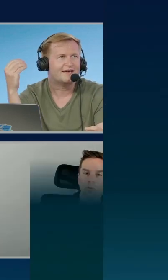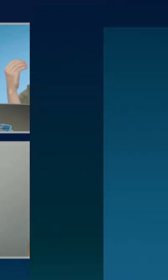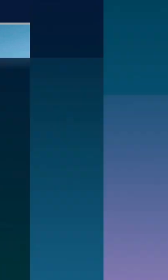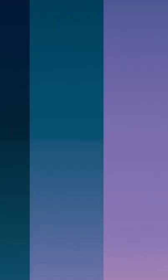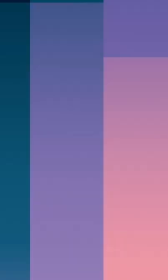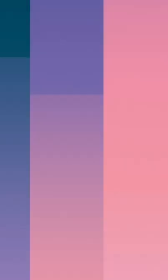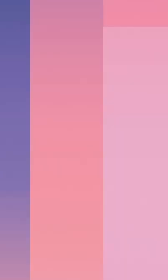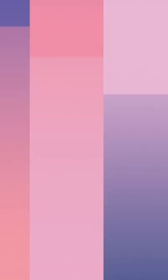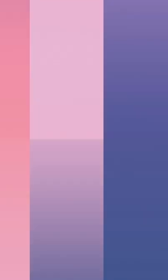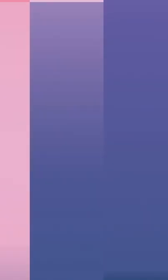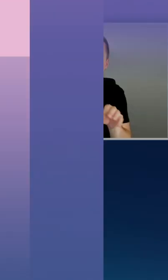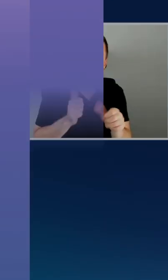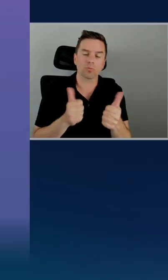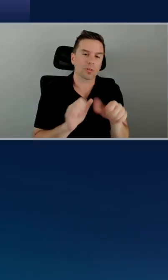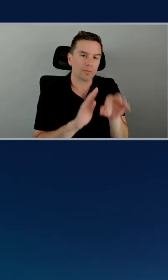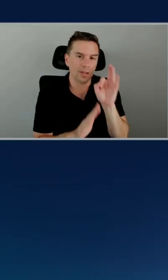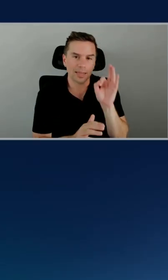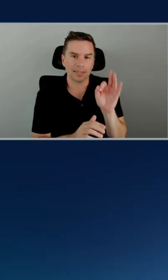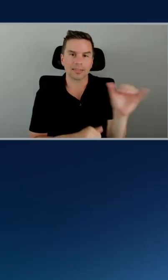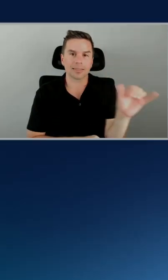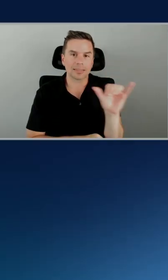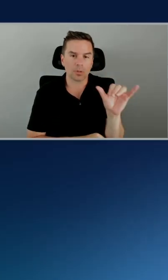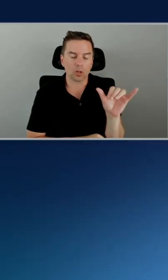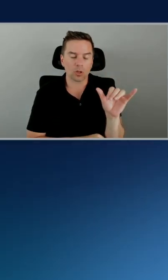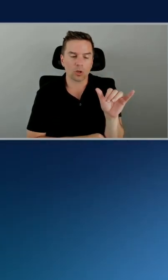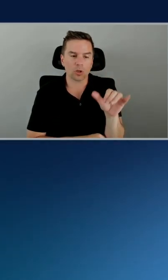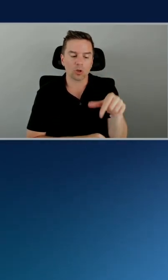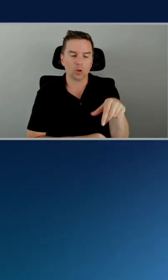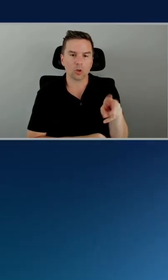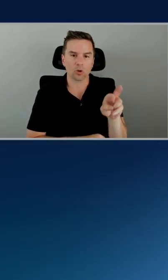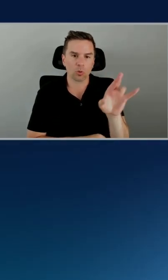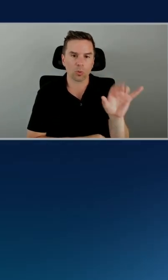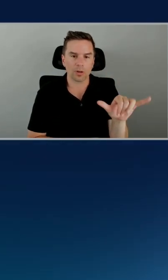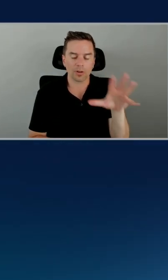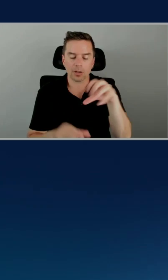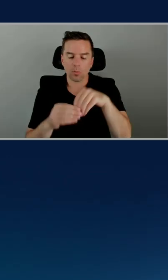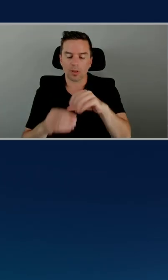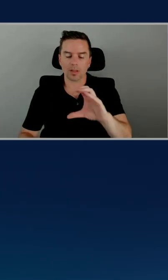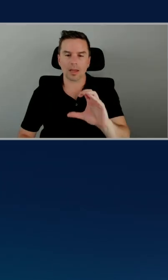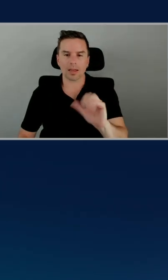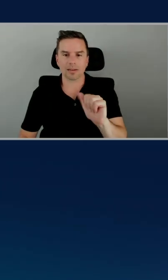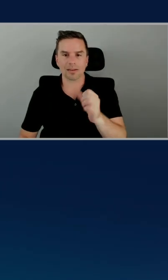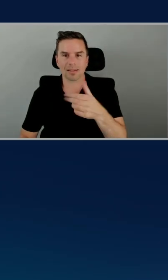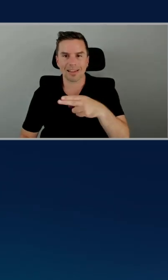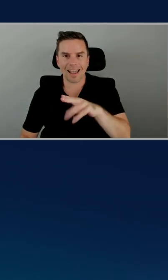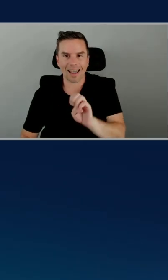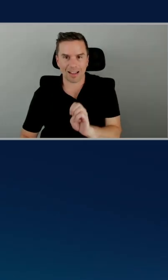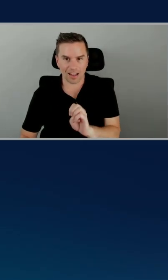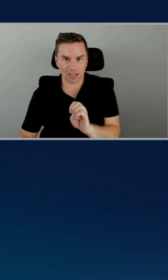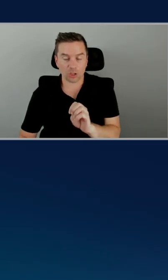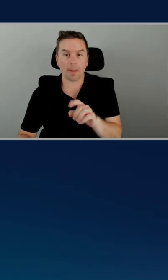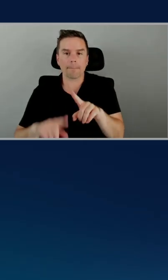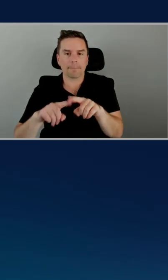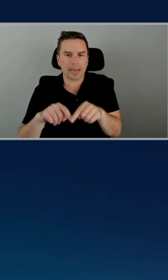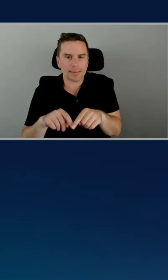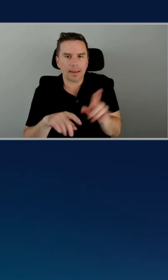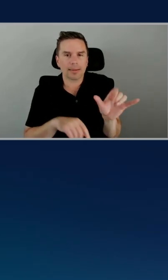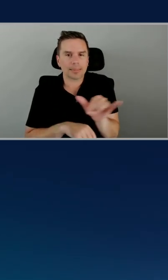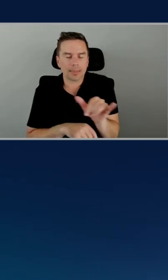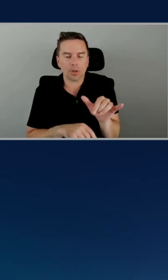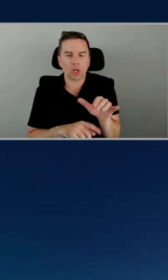a similar query in the cache based on the context, this is where the power of this goes in. And it's all to reduce the